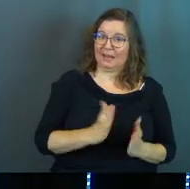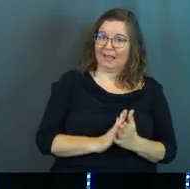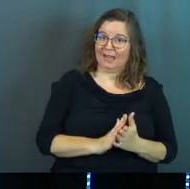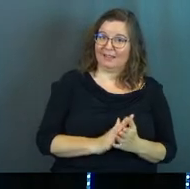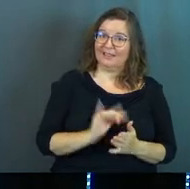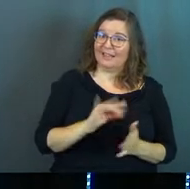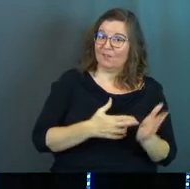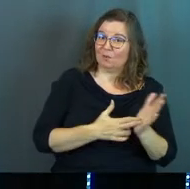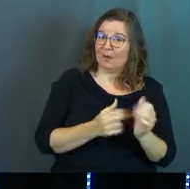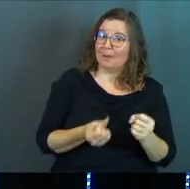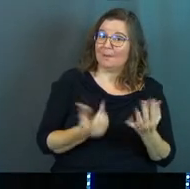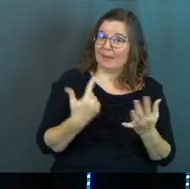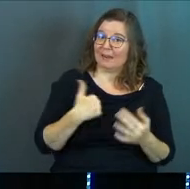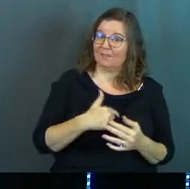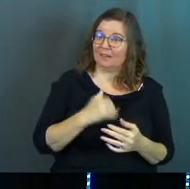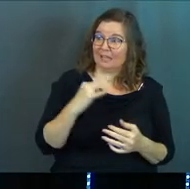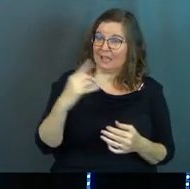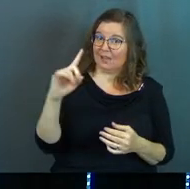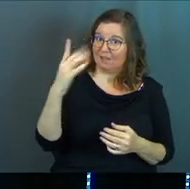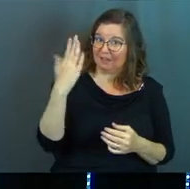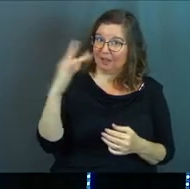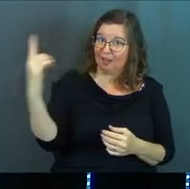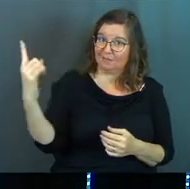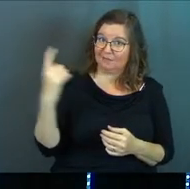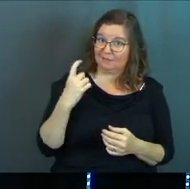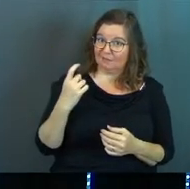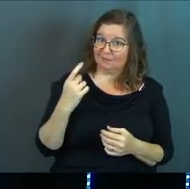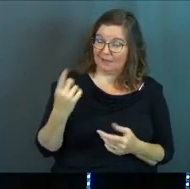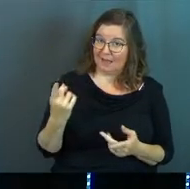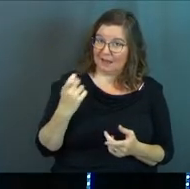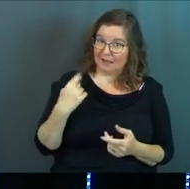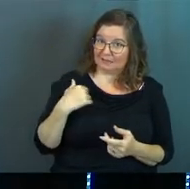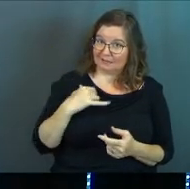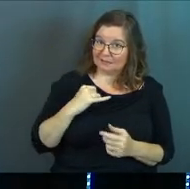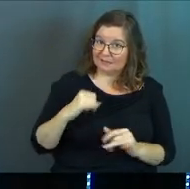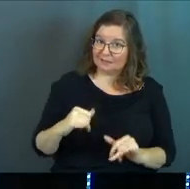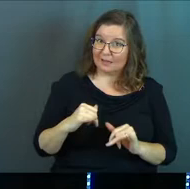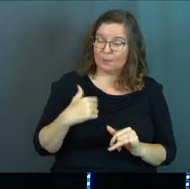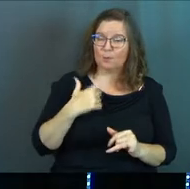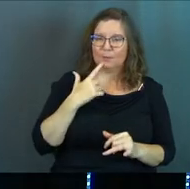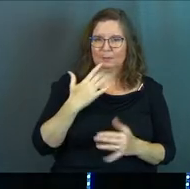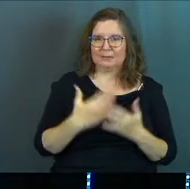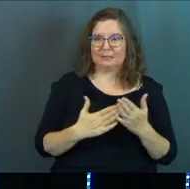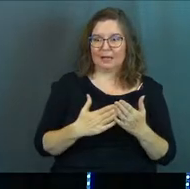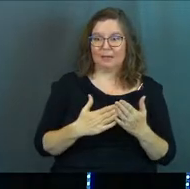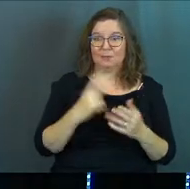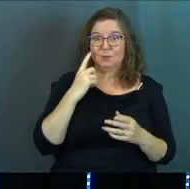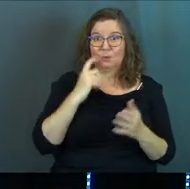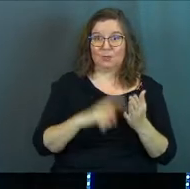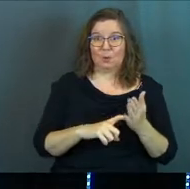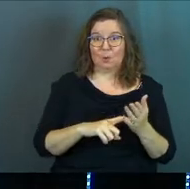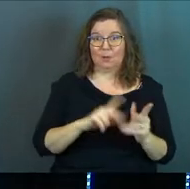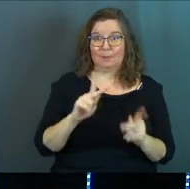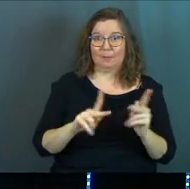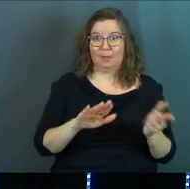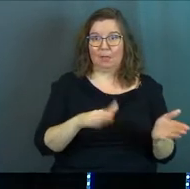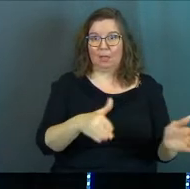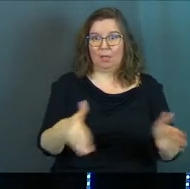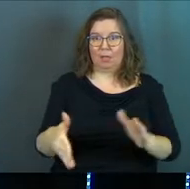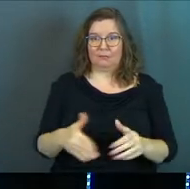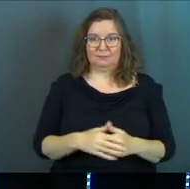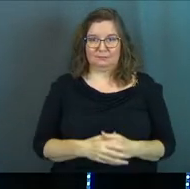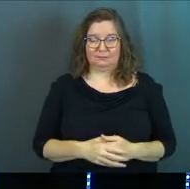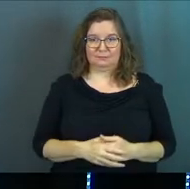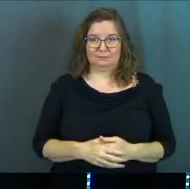If we're real, many of us, if God had given us this opportunity like this, there would be some dead bodies around us.